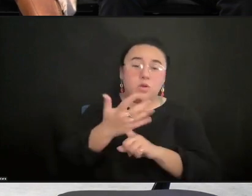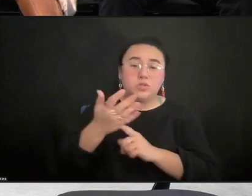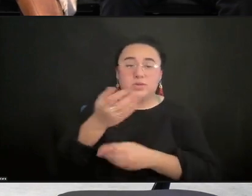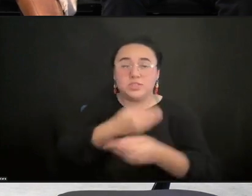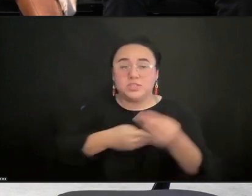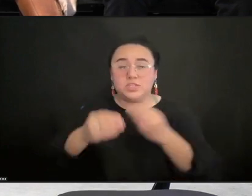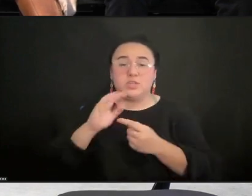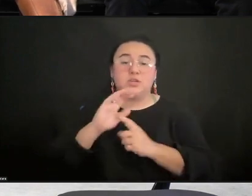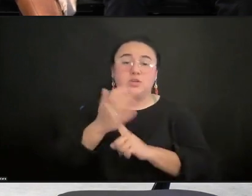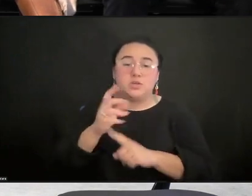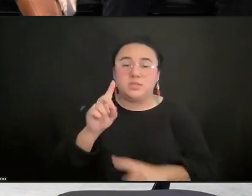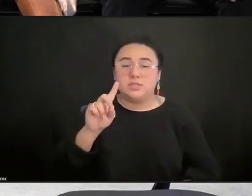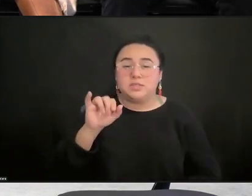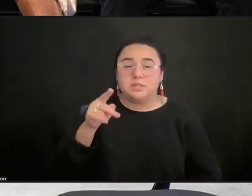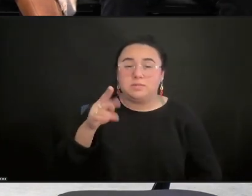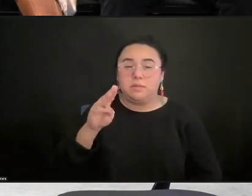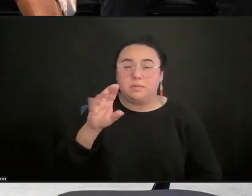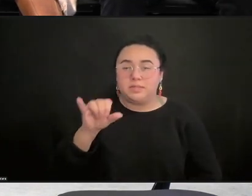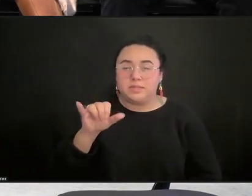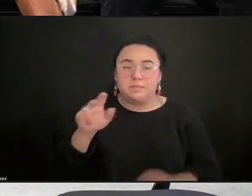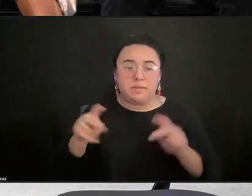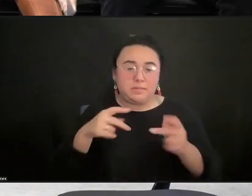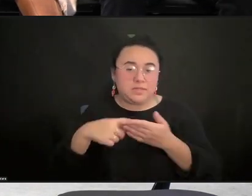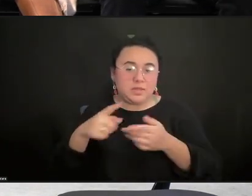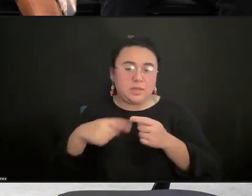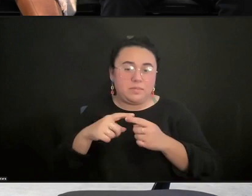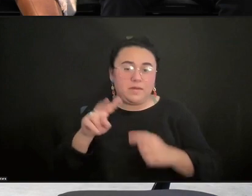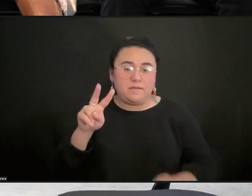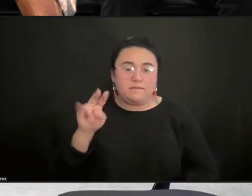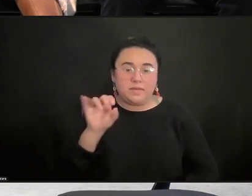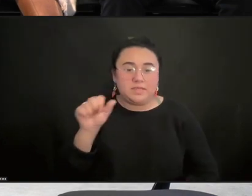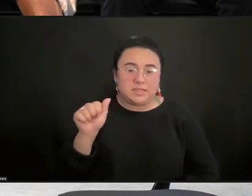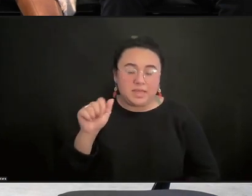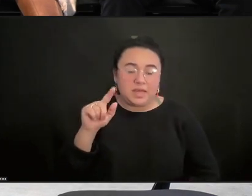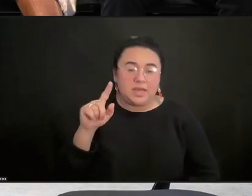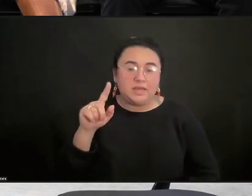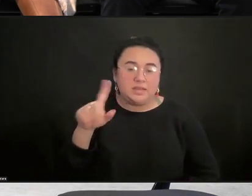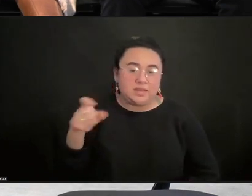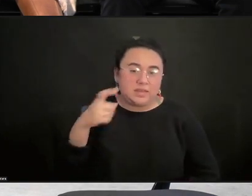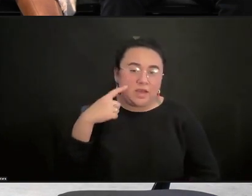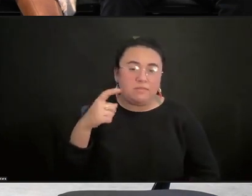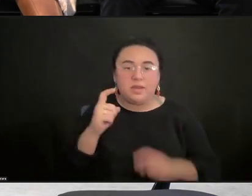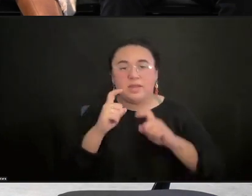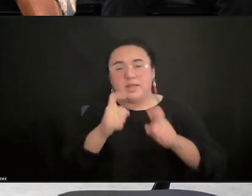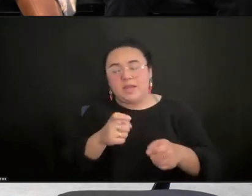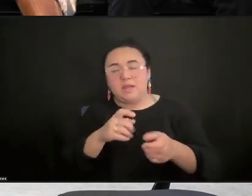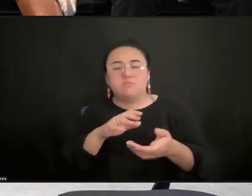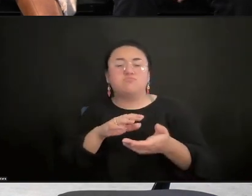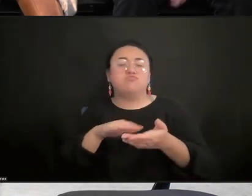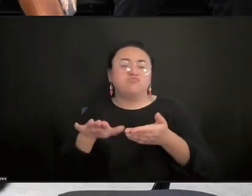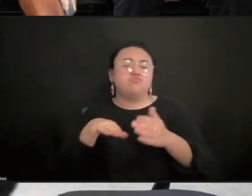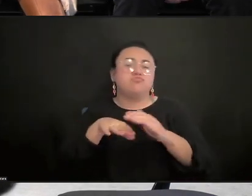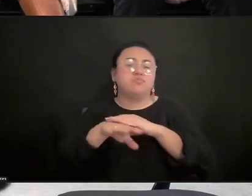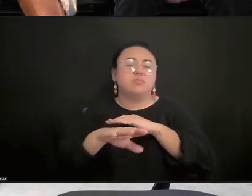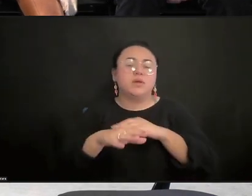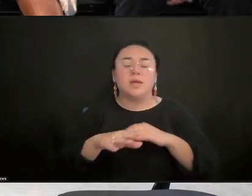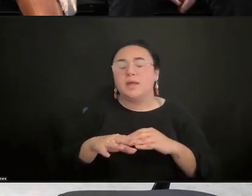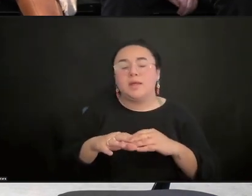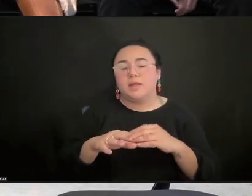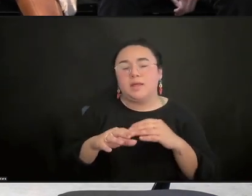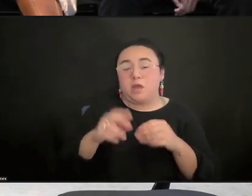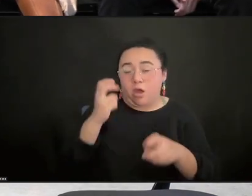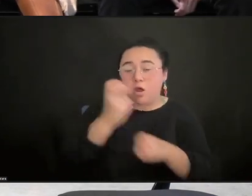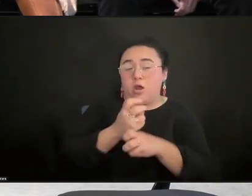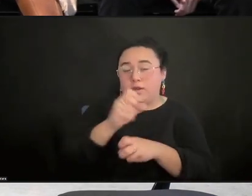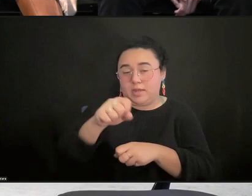visas. They're hard, but they're not impossible. And the big institutions need to take the responsibility to push through the hardest